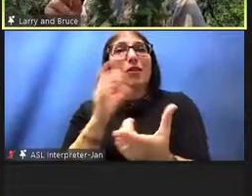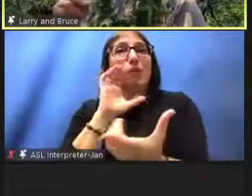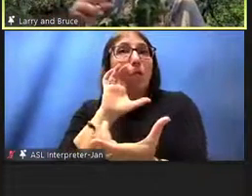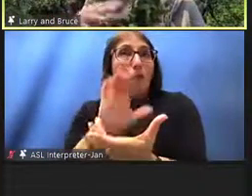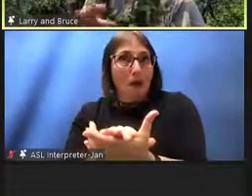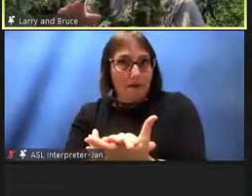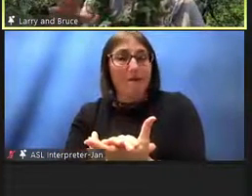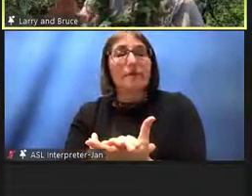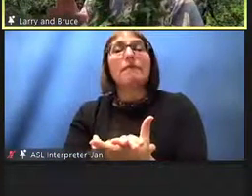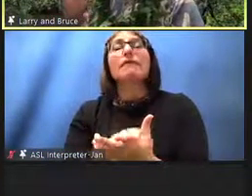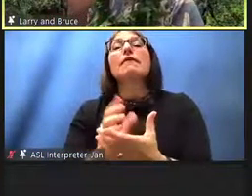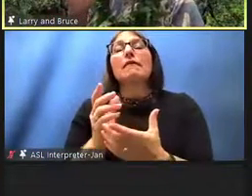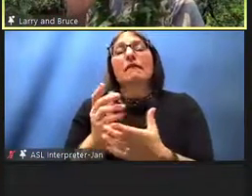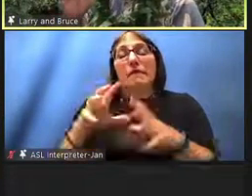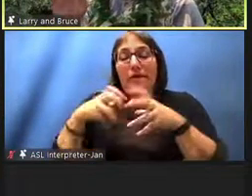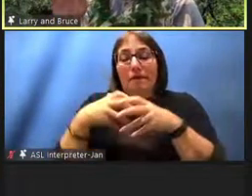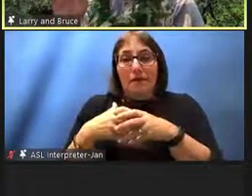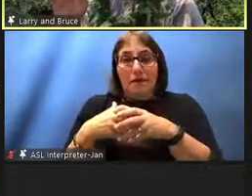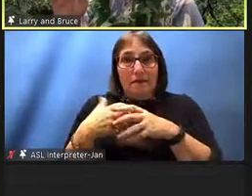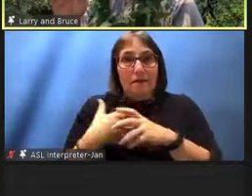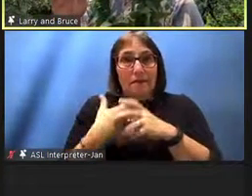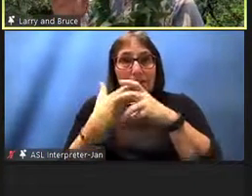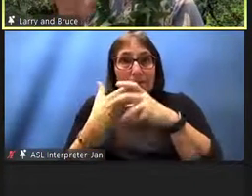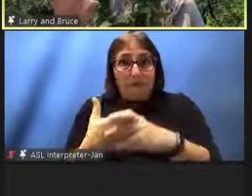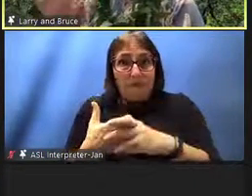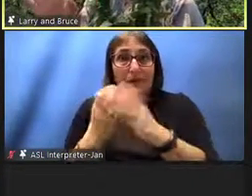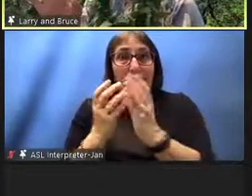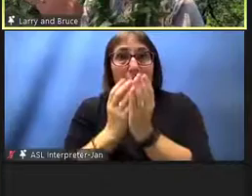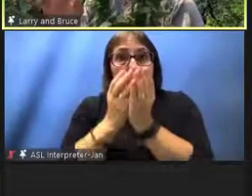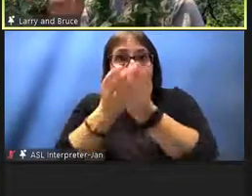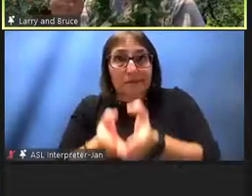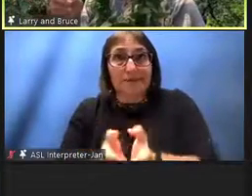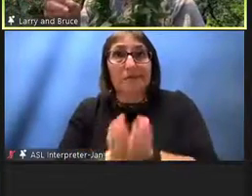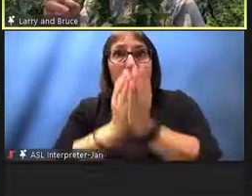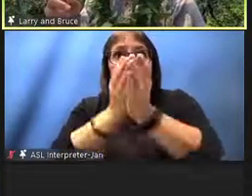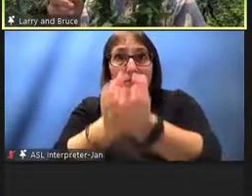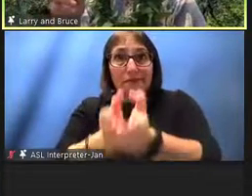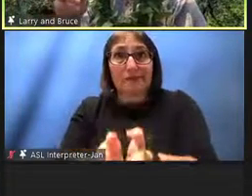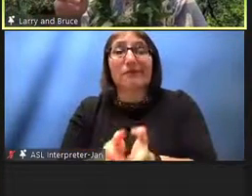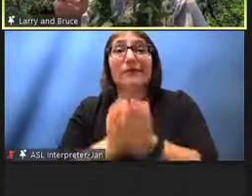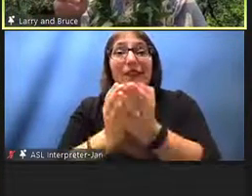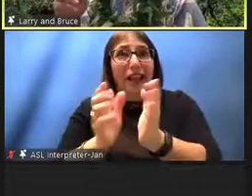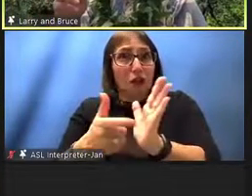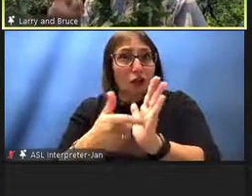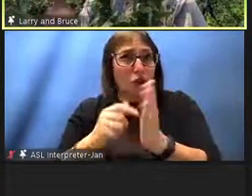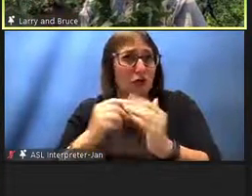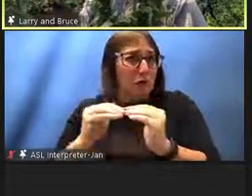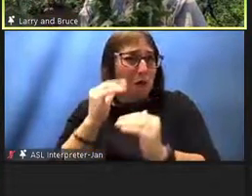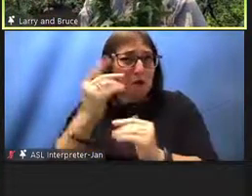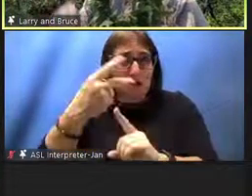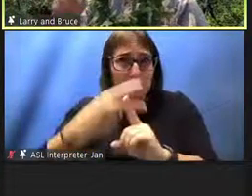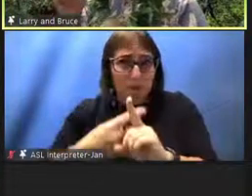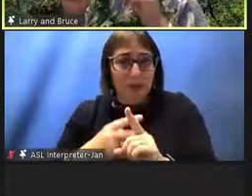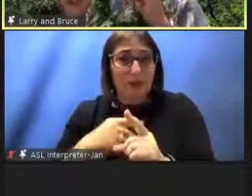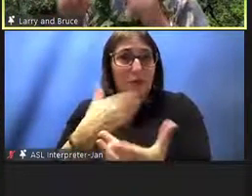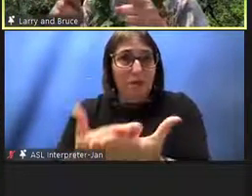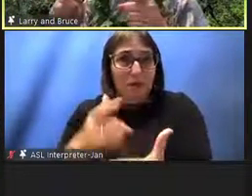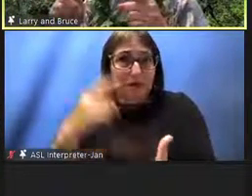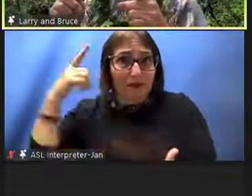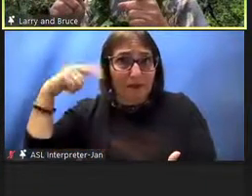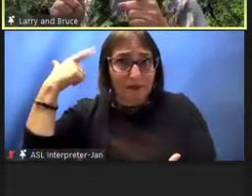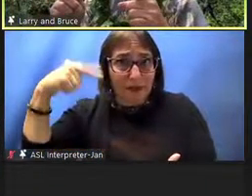with their entourage on ship that took them over two months to get to london to